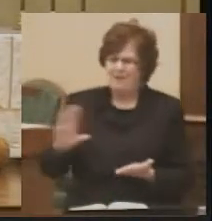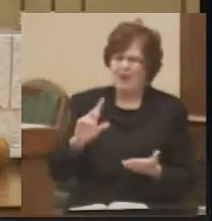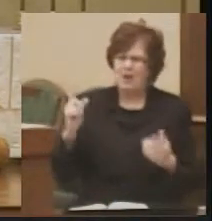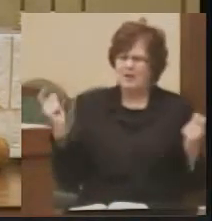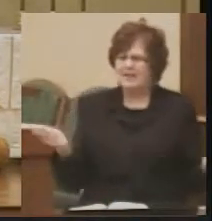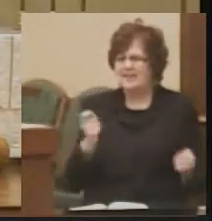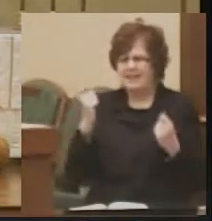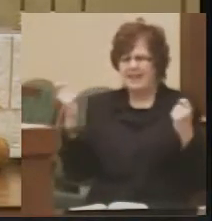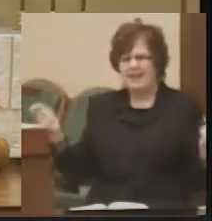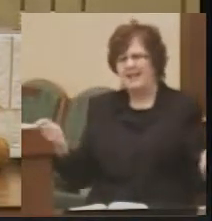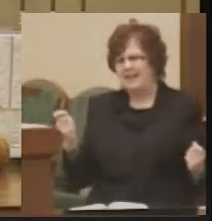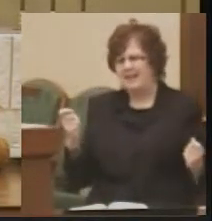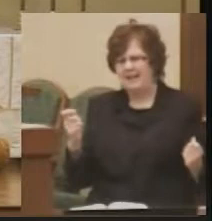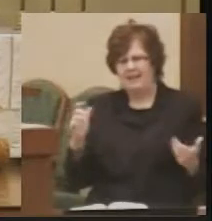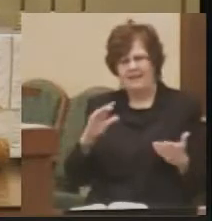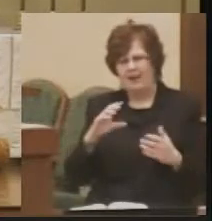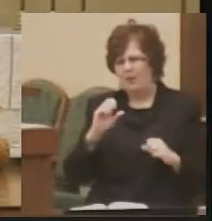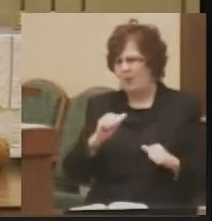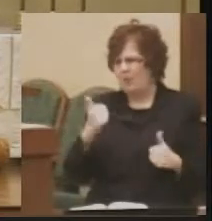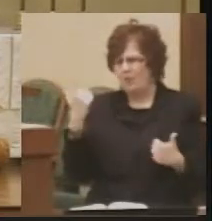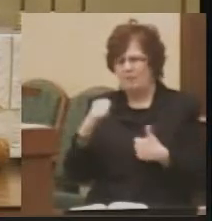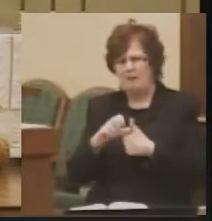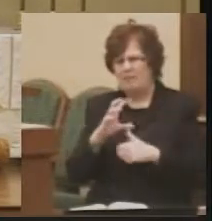their iniquity no more.